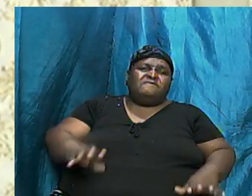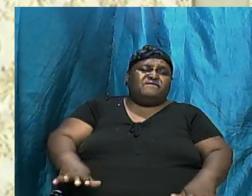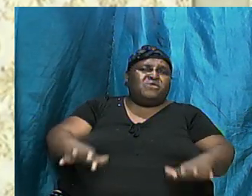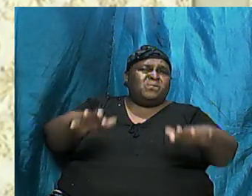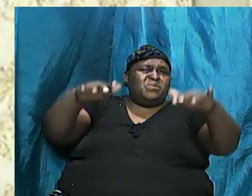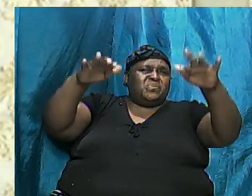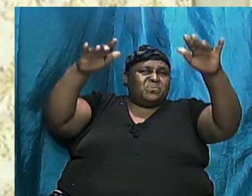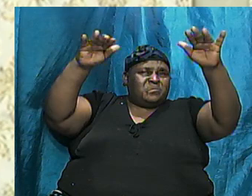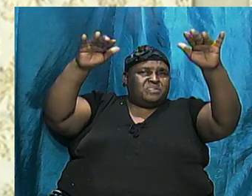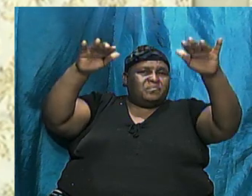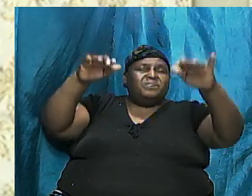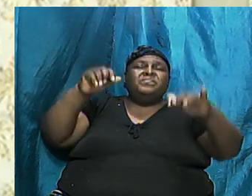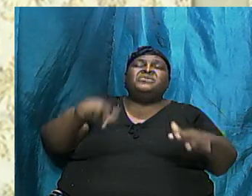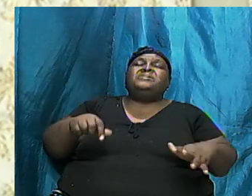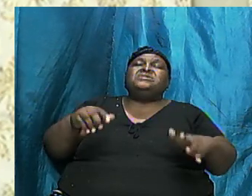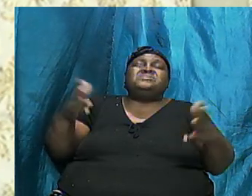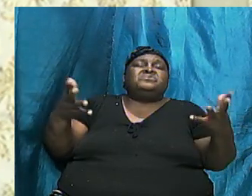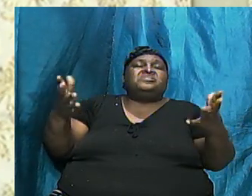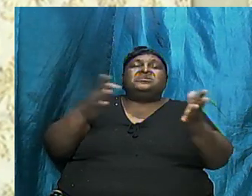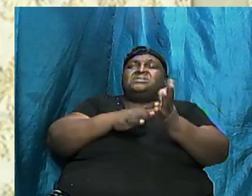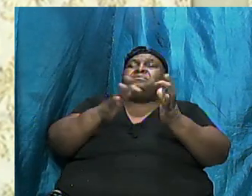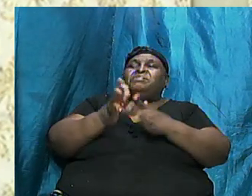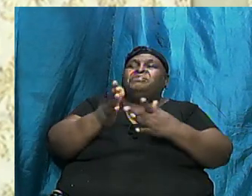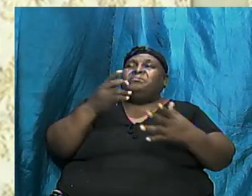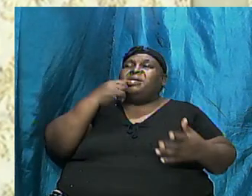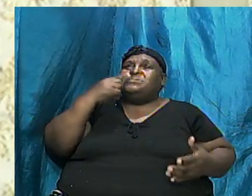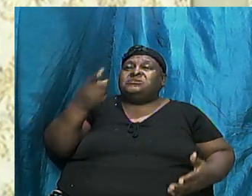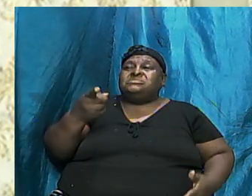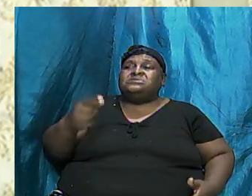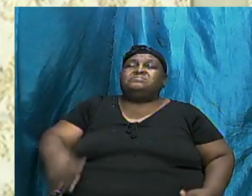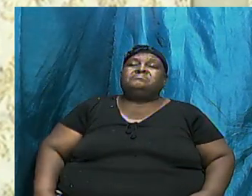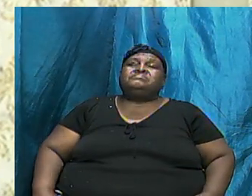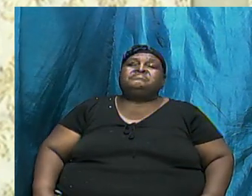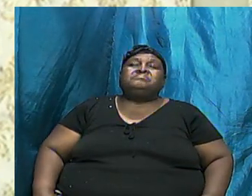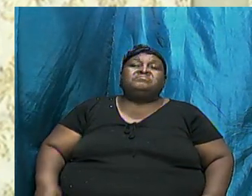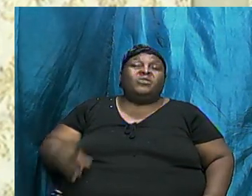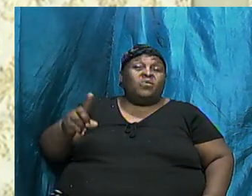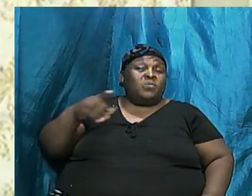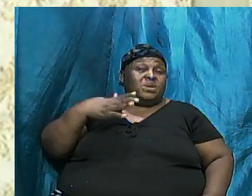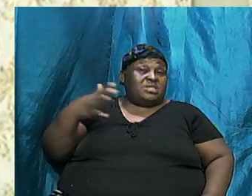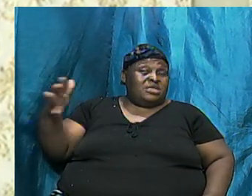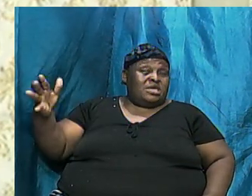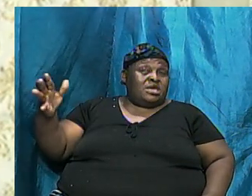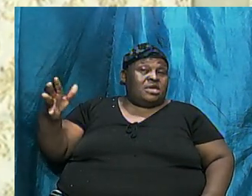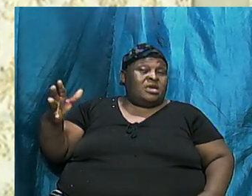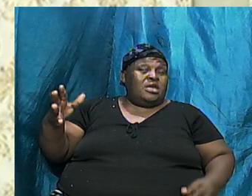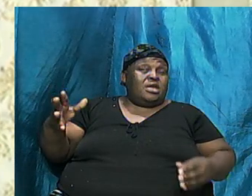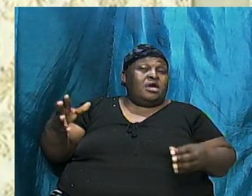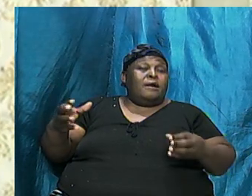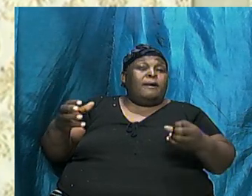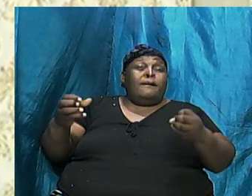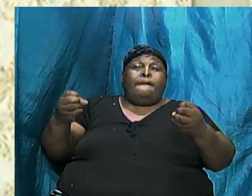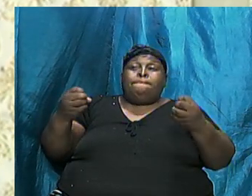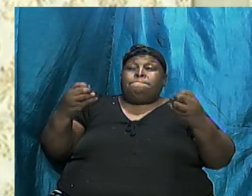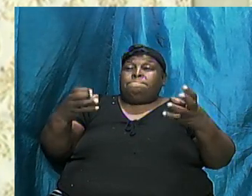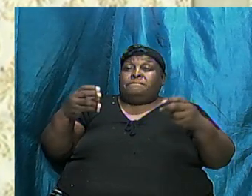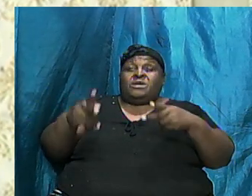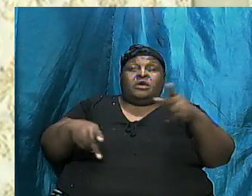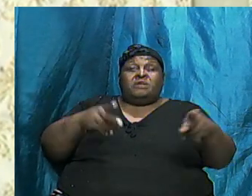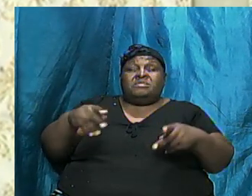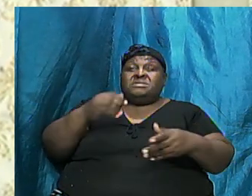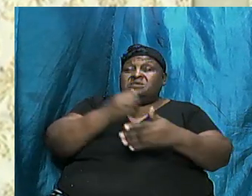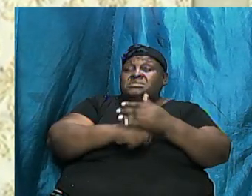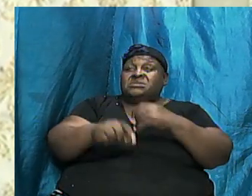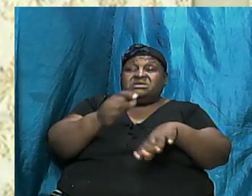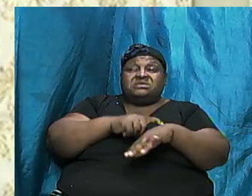Bible Said Now There's One Thing That Most Folks Have Never Taken Time Out To Look